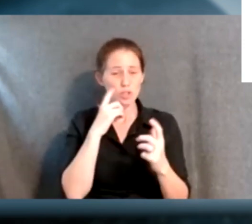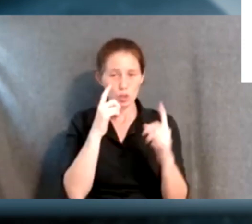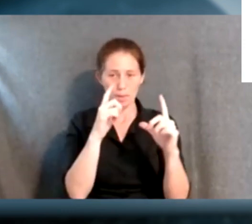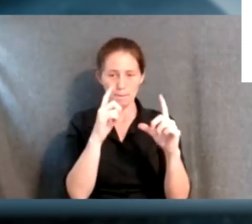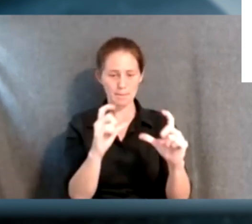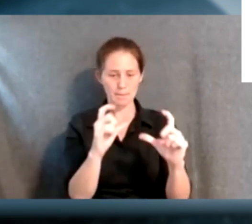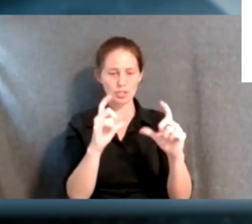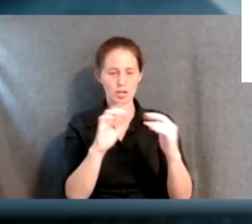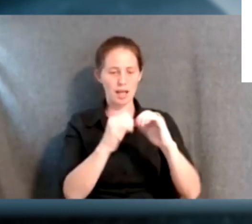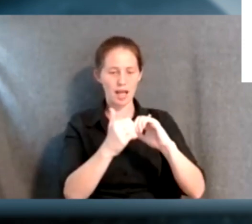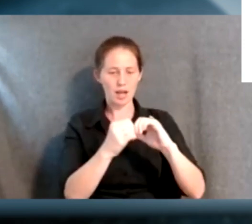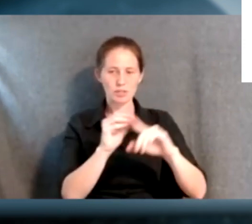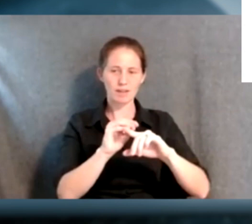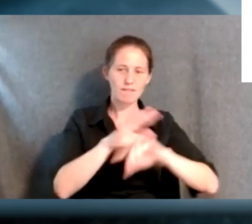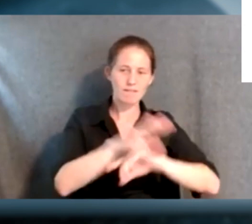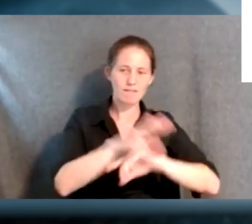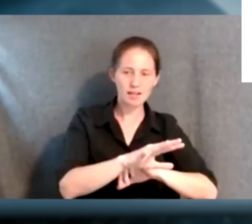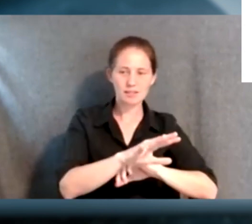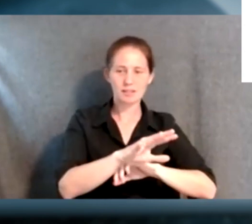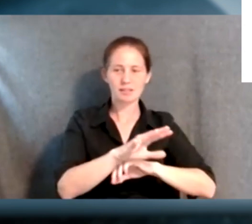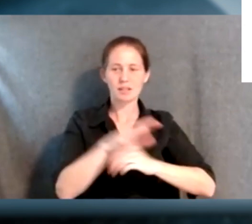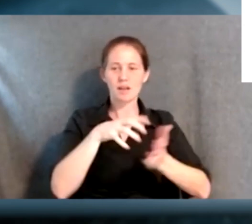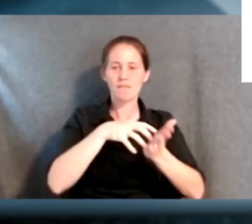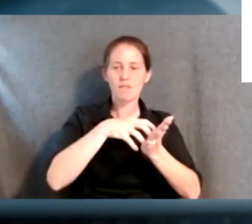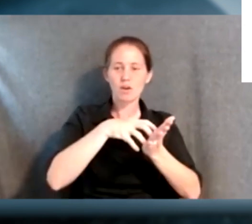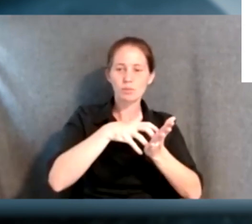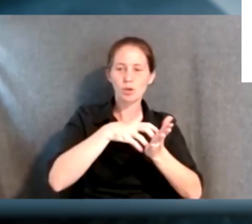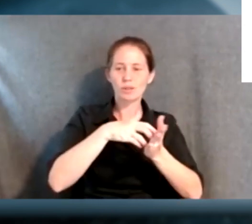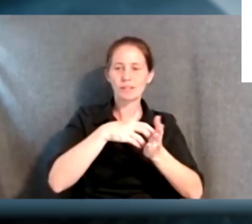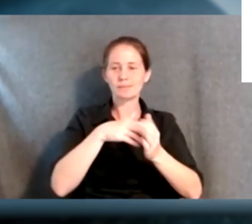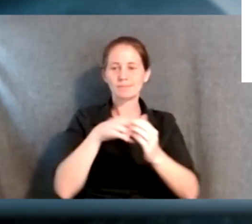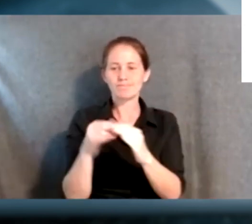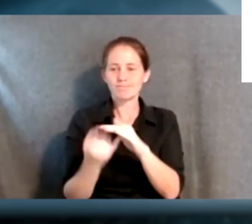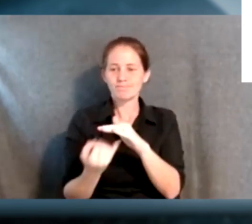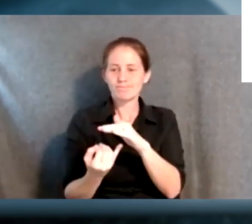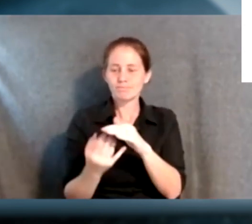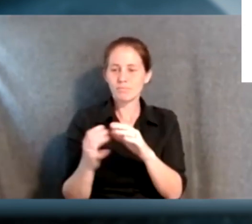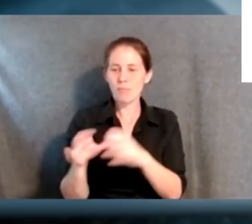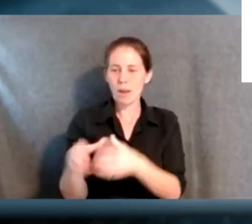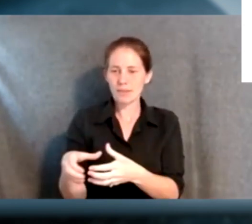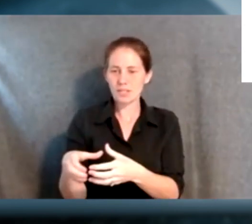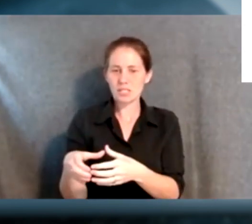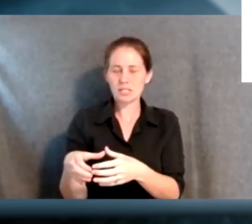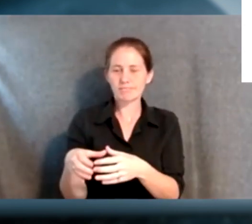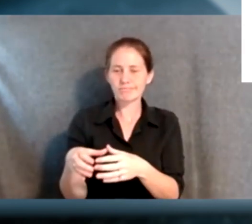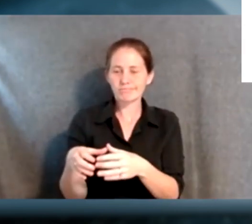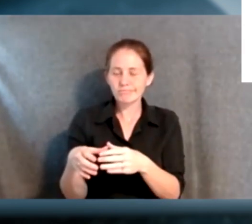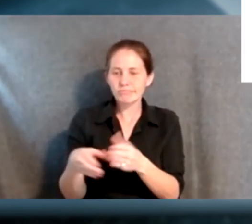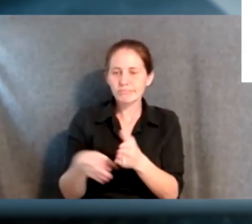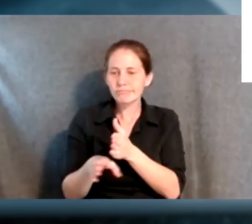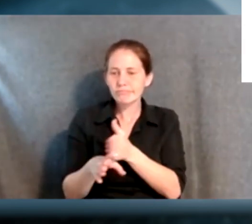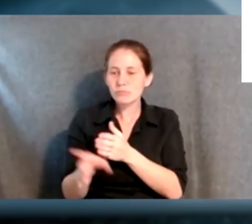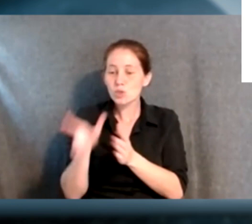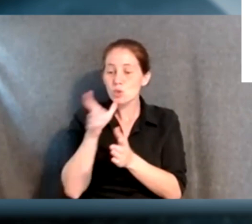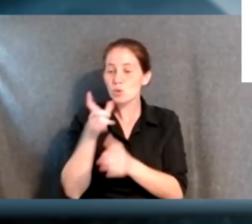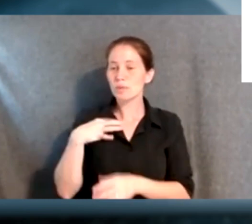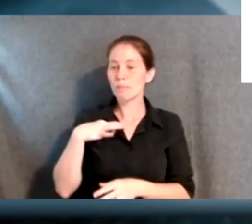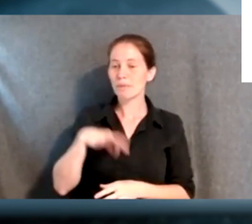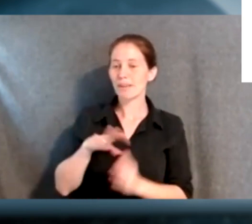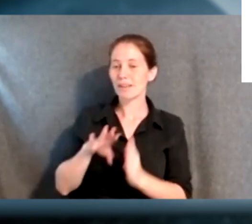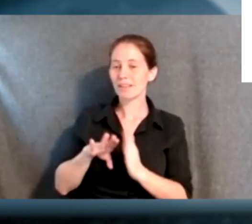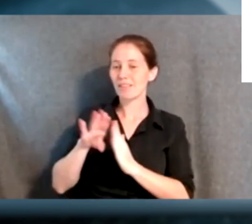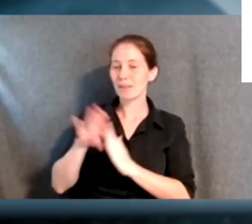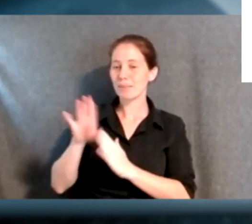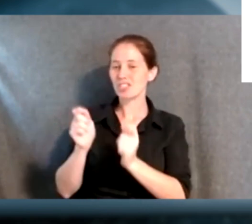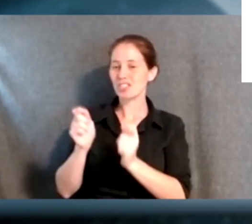really take a snapshot of how does it affect vulnerable and marginalized populations, who is getting the benefit